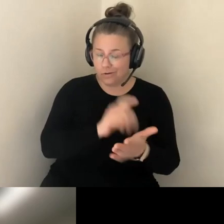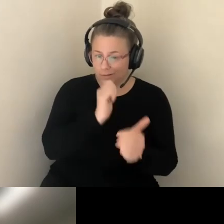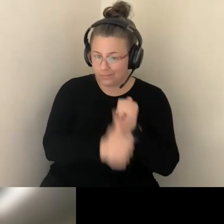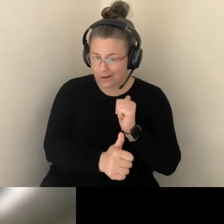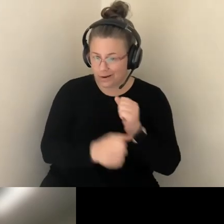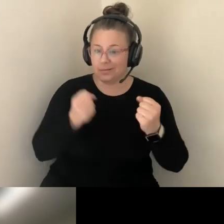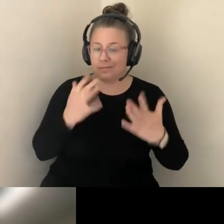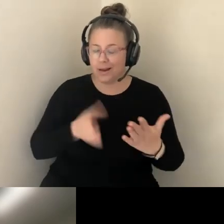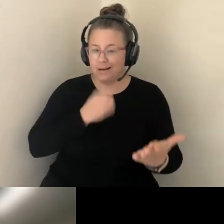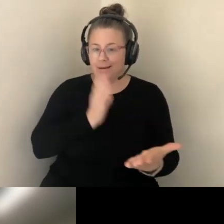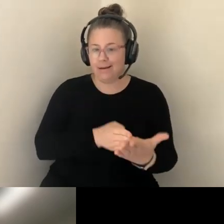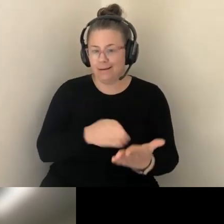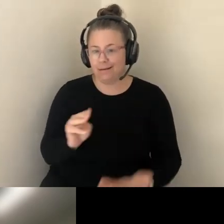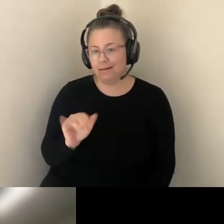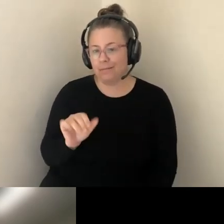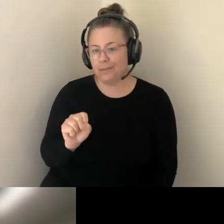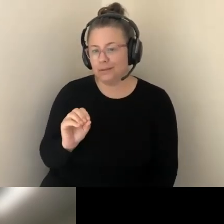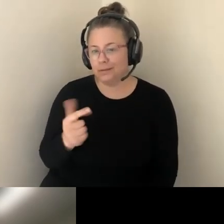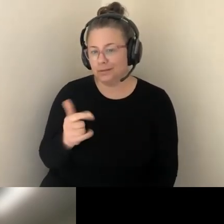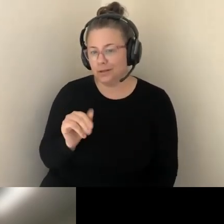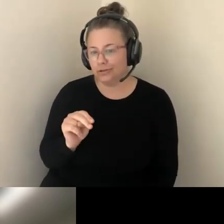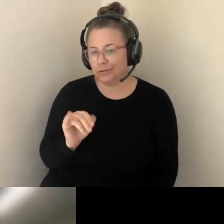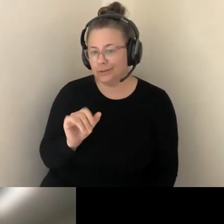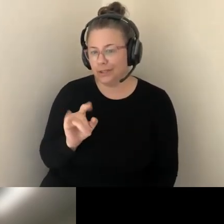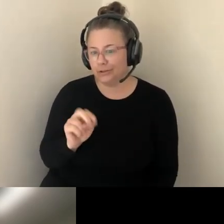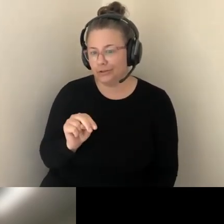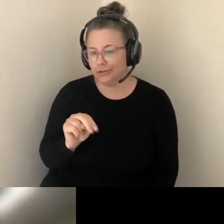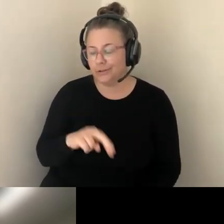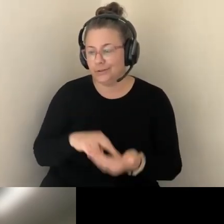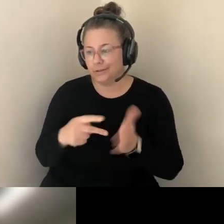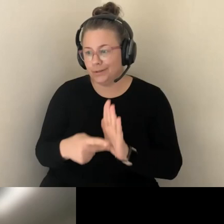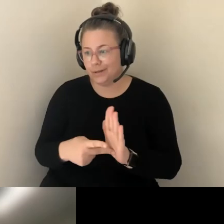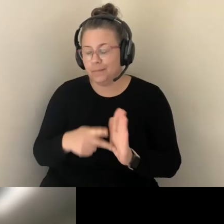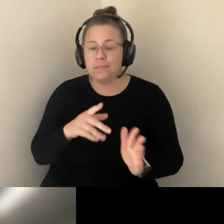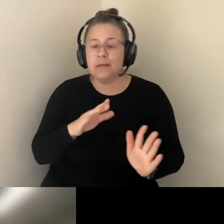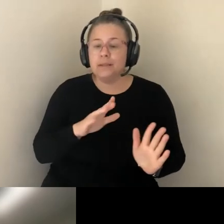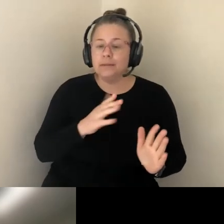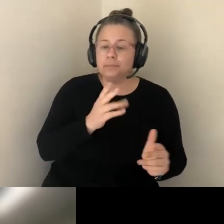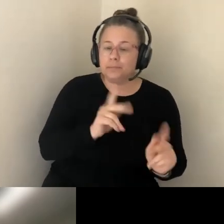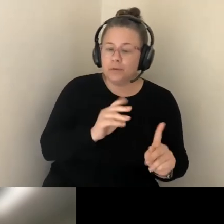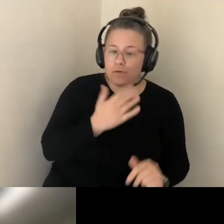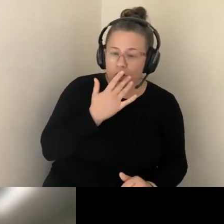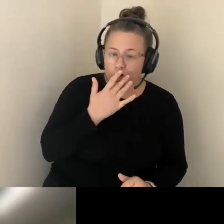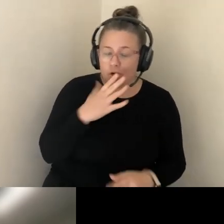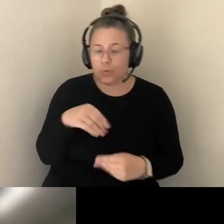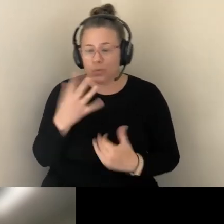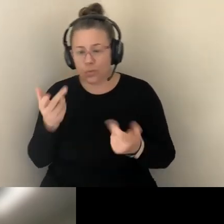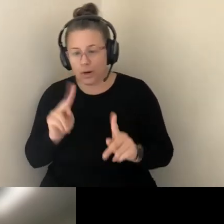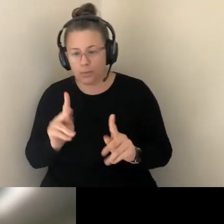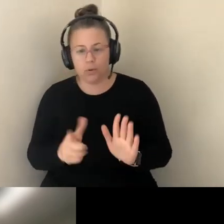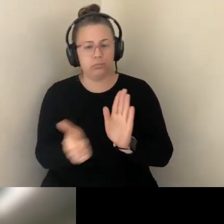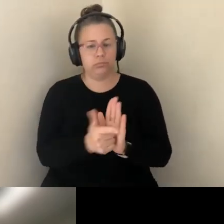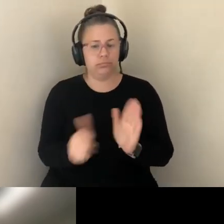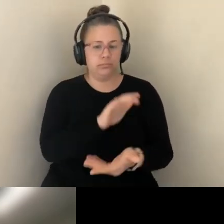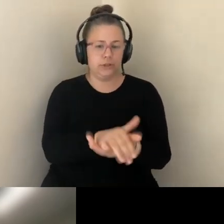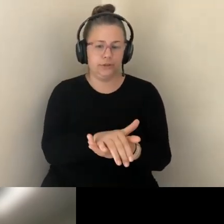WHICH PROHIBITED MARRIAGES BETWEEN WHITES AND PEOPLE OF COLOR, AND LAWS THAT ARE LESS WELL KNOWN, BUT THEY